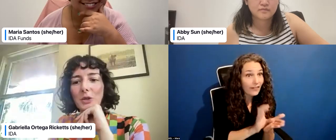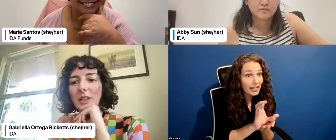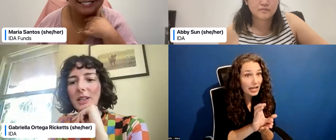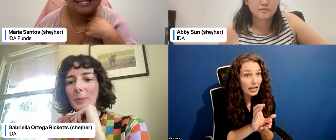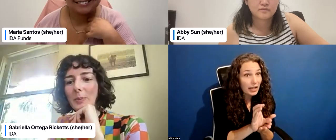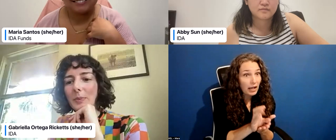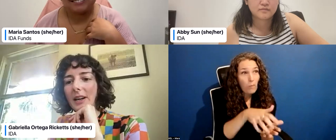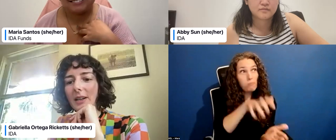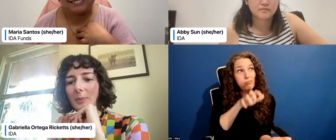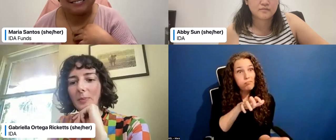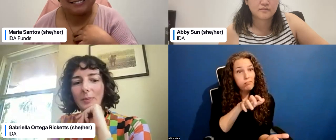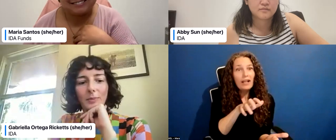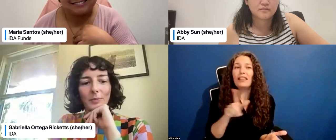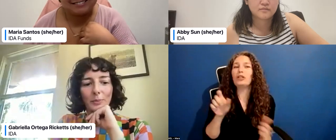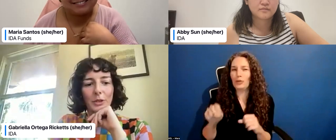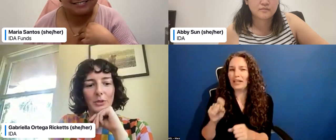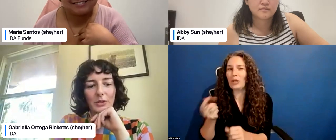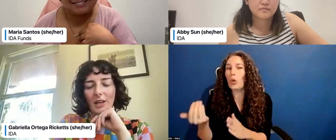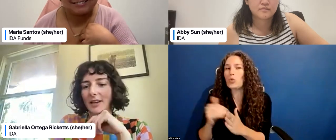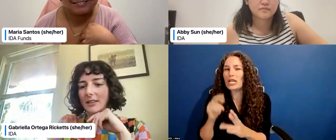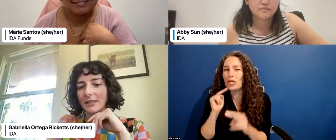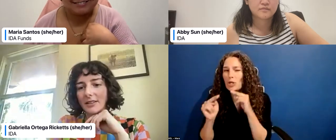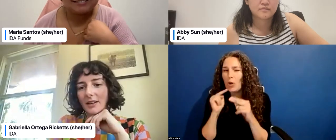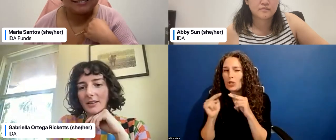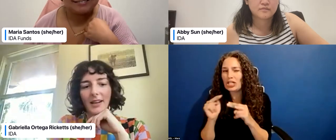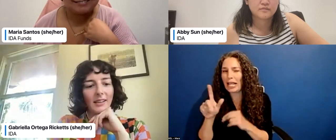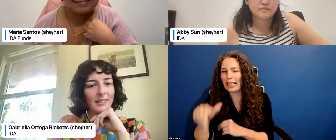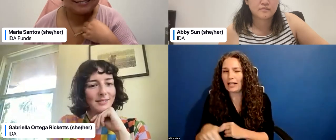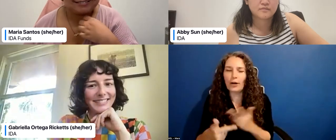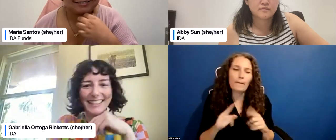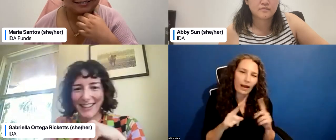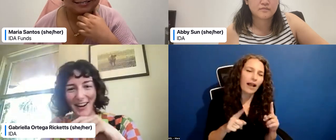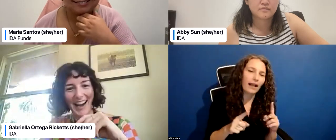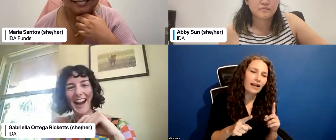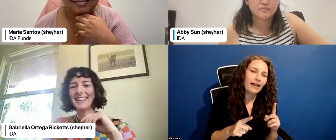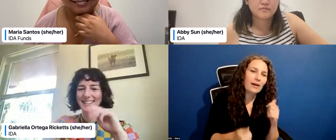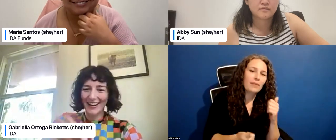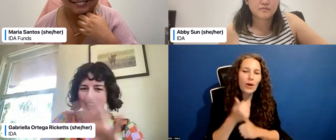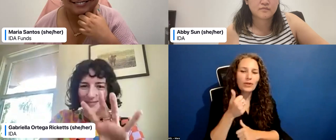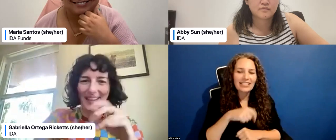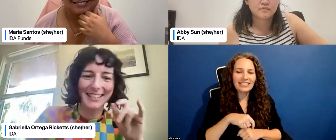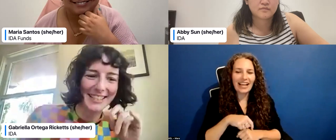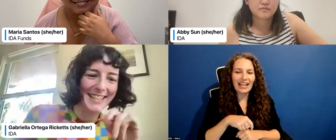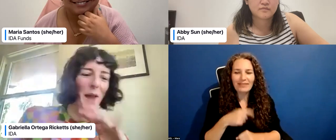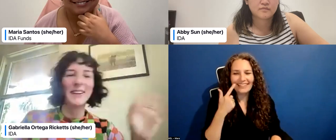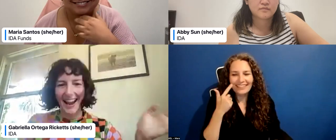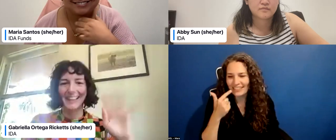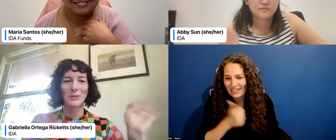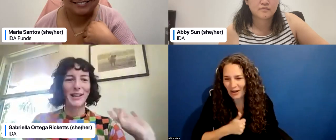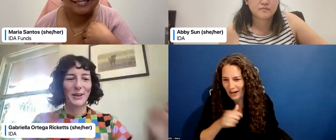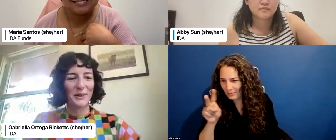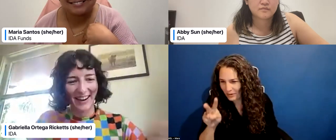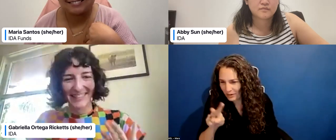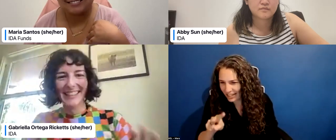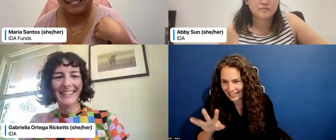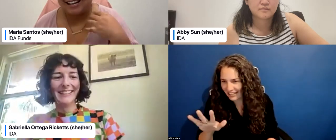that's usually a, uh, produce, uh, uh, sorry. I saw a message in chat, but yeah, that's